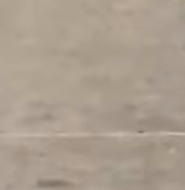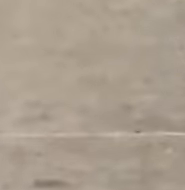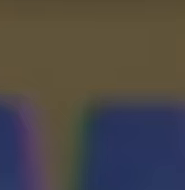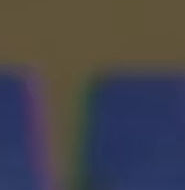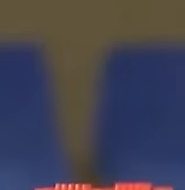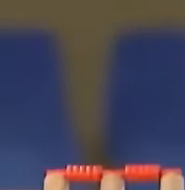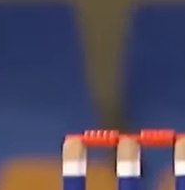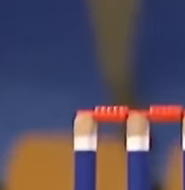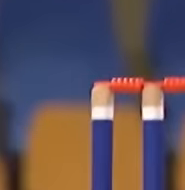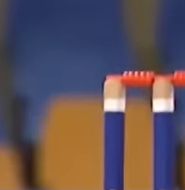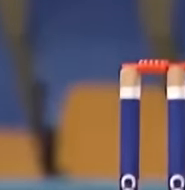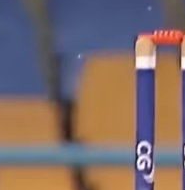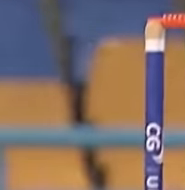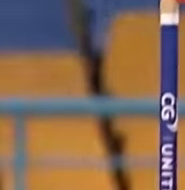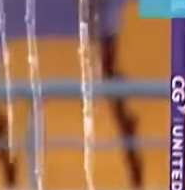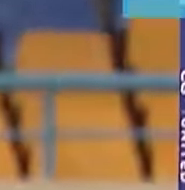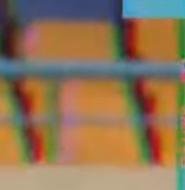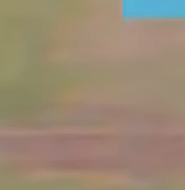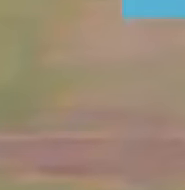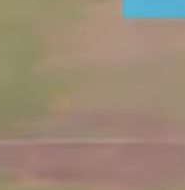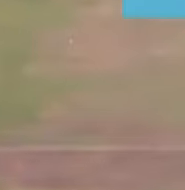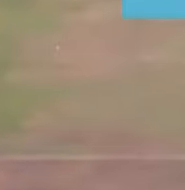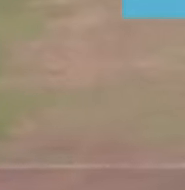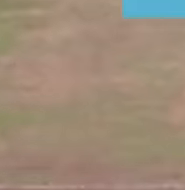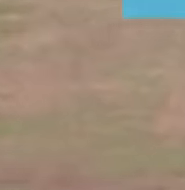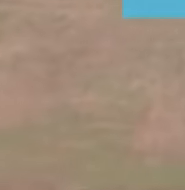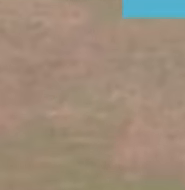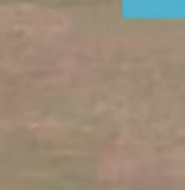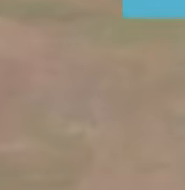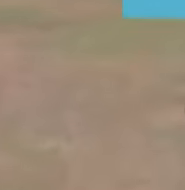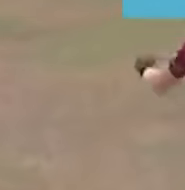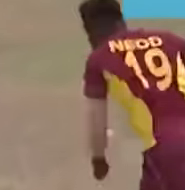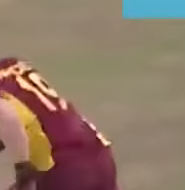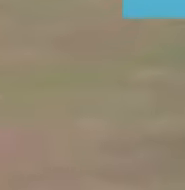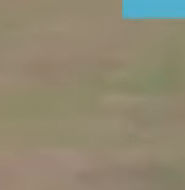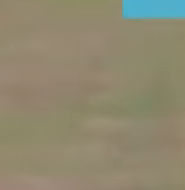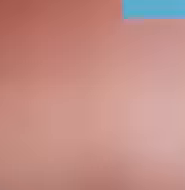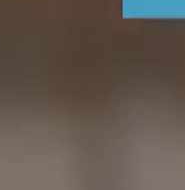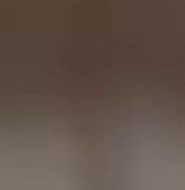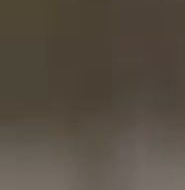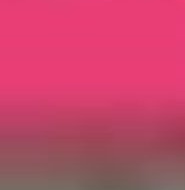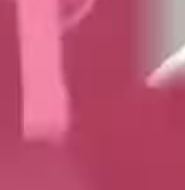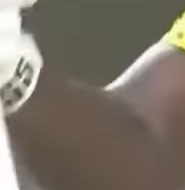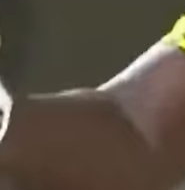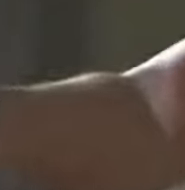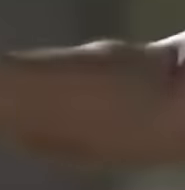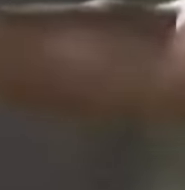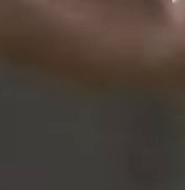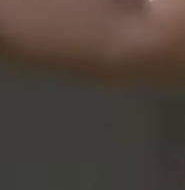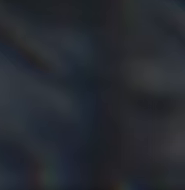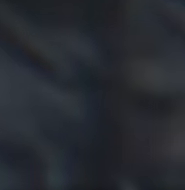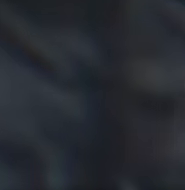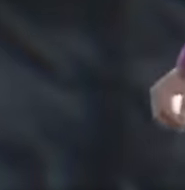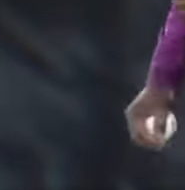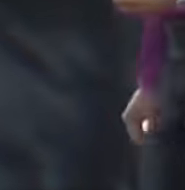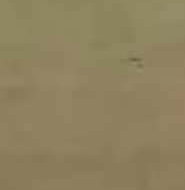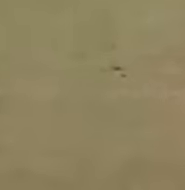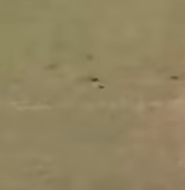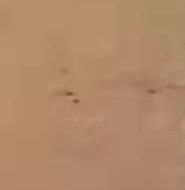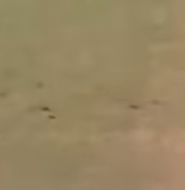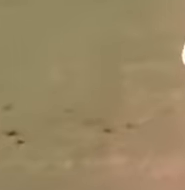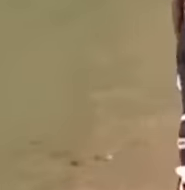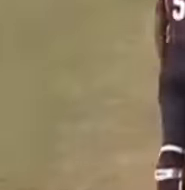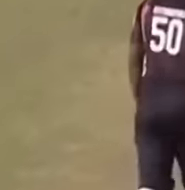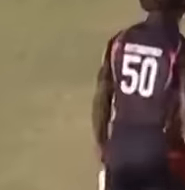17th to November 11th at the Brian Lara Cricket Academy. Winsmark Oval and Ubi Speck come out and support your team. Visit